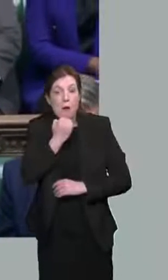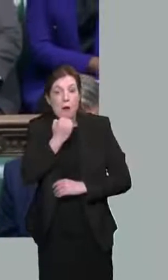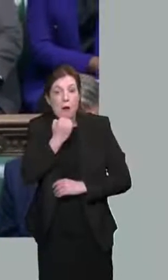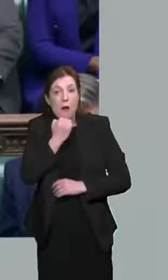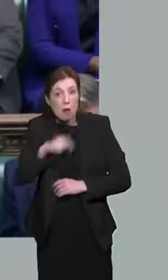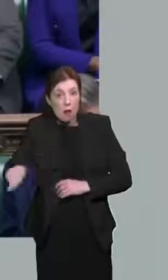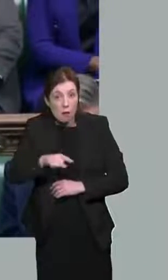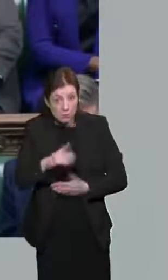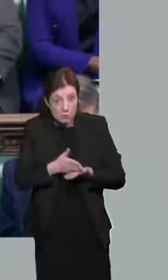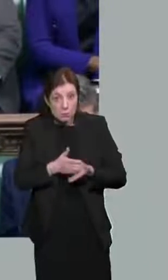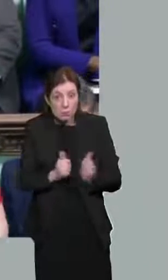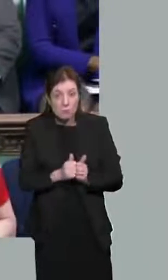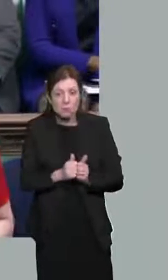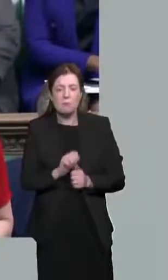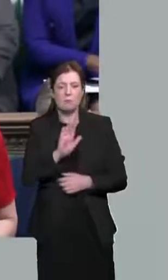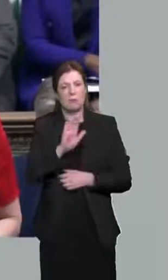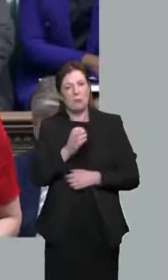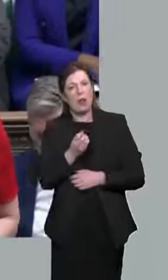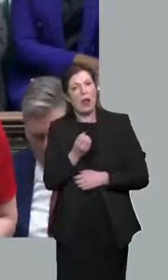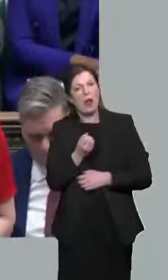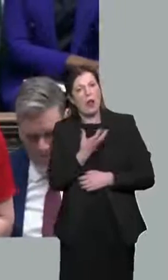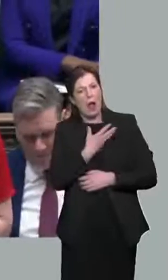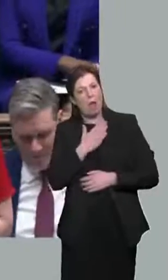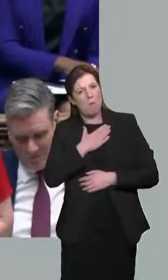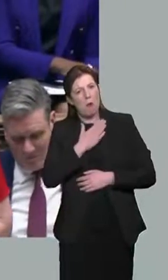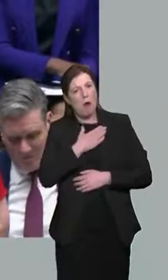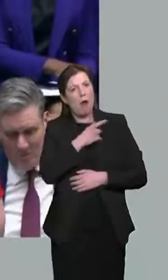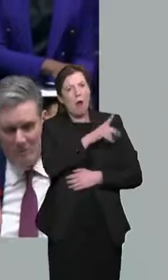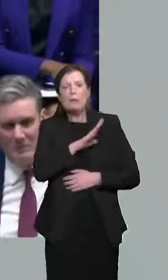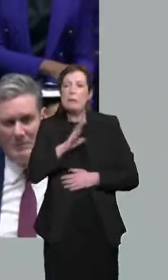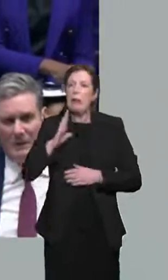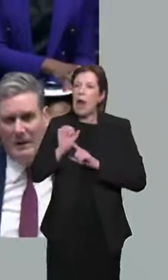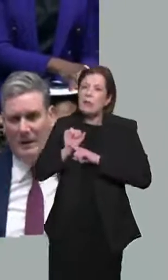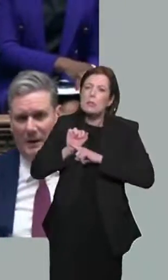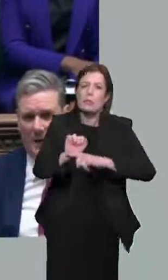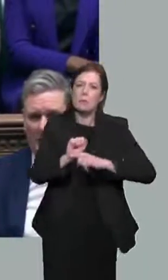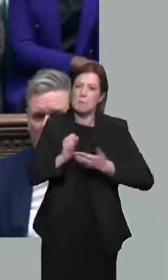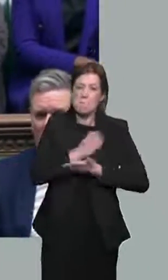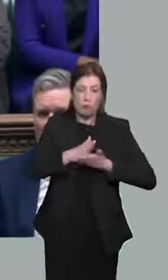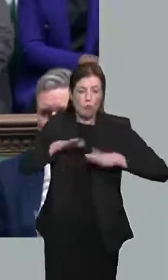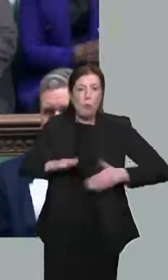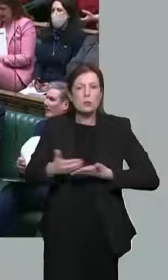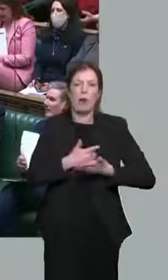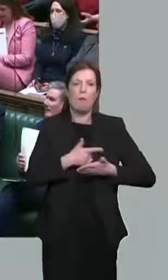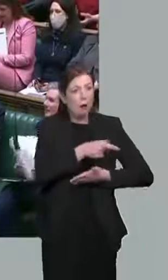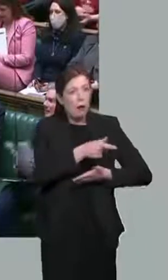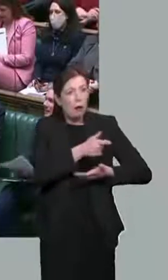this to the Chancellor. Labour will support whatever is needed on defence and security to keep our country safe.